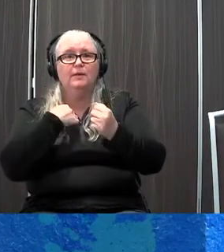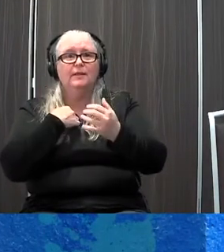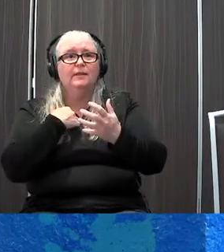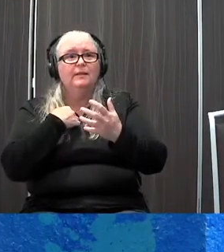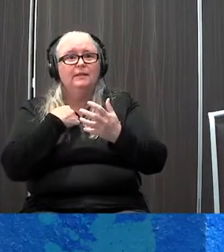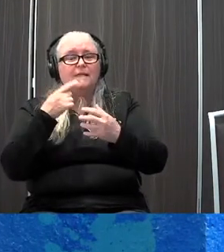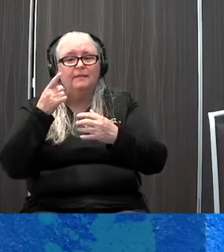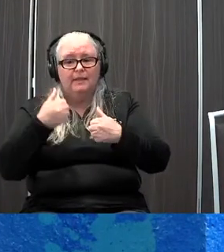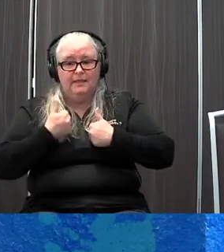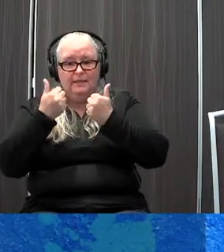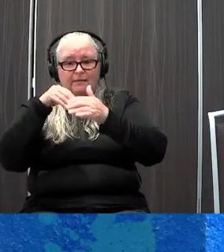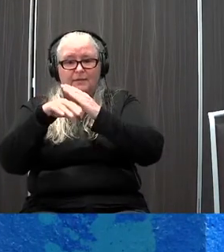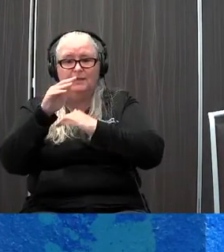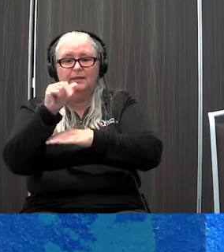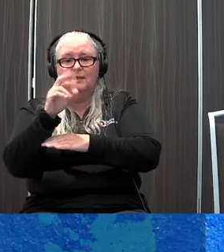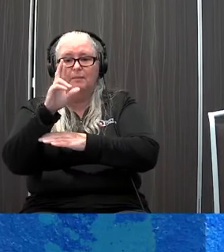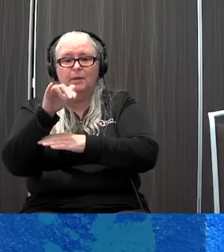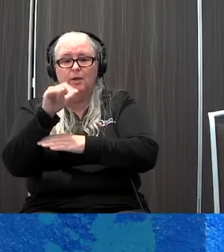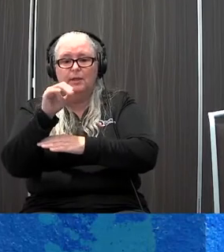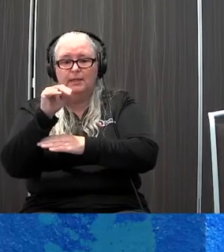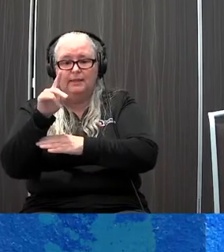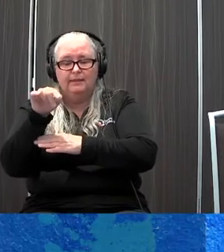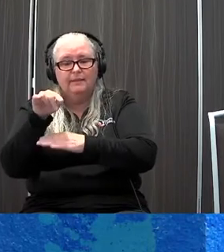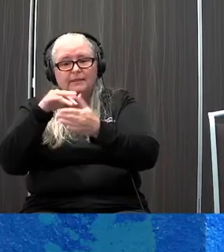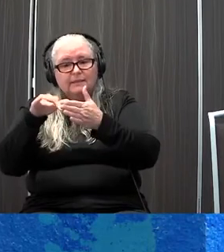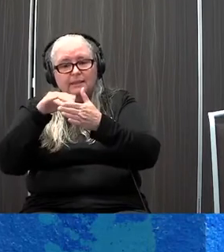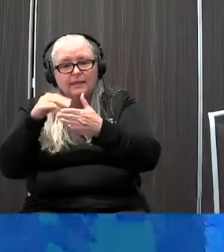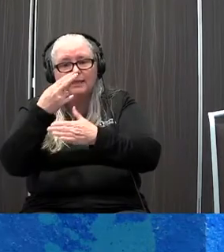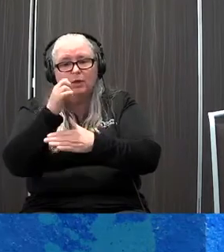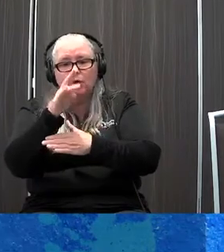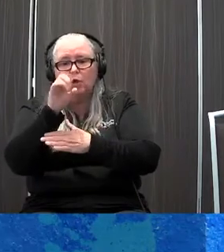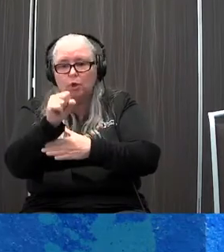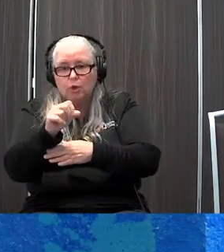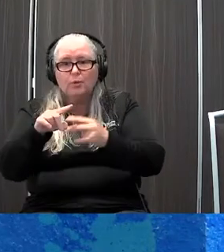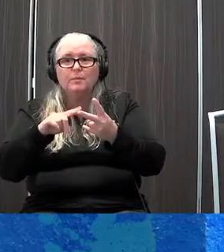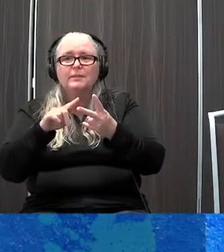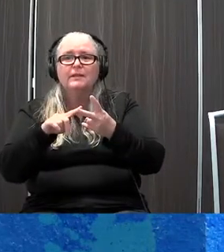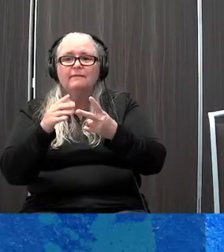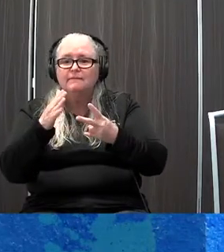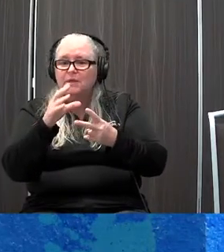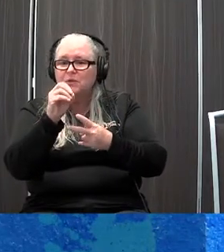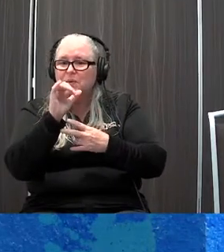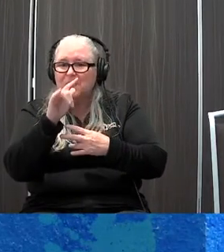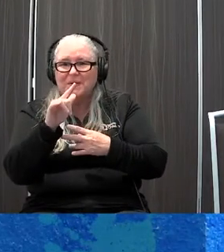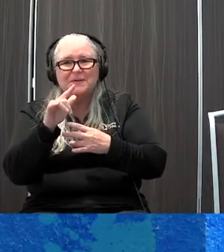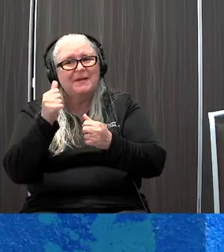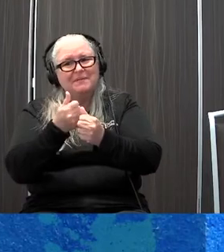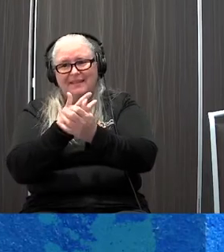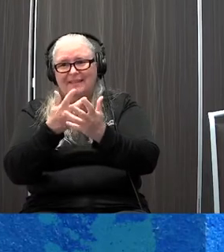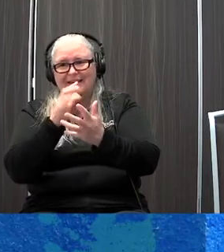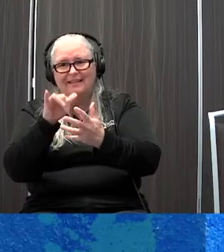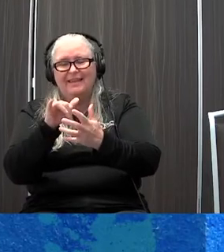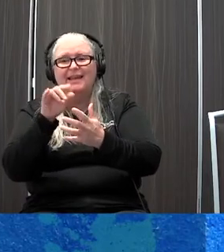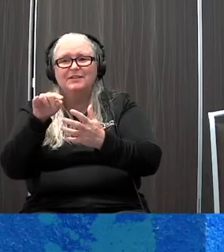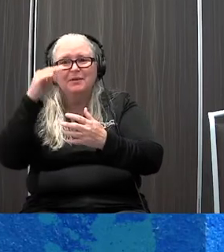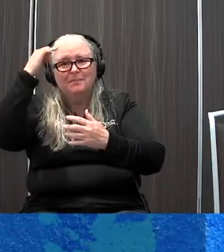that they study things like, scientists study things like herbs, fish oil, ginkgo, those kind of products. Mind-body medicine fits within this